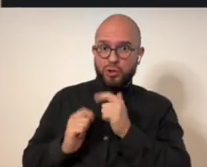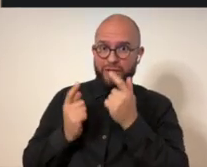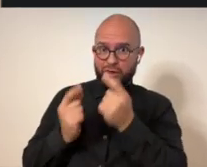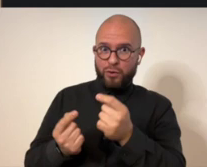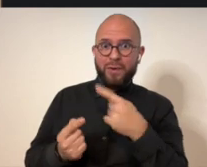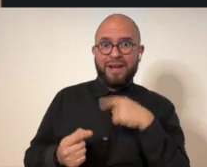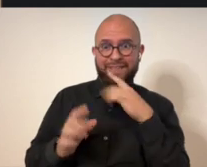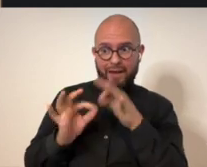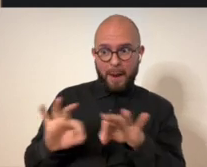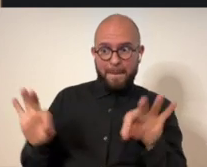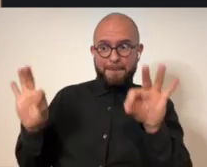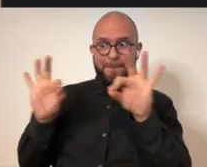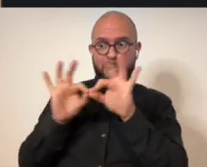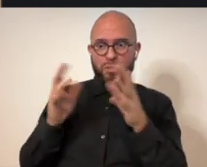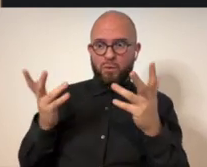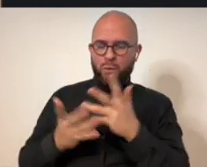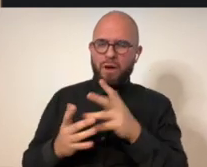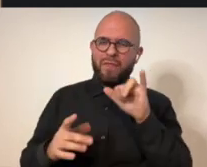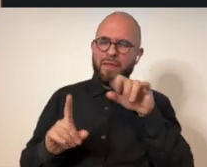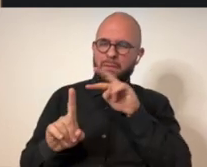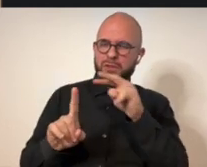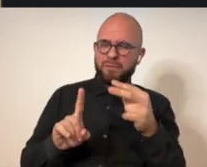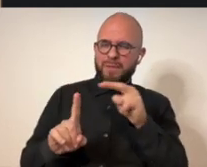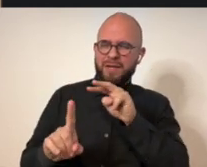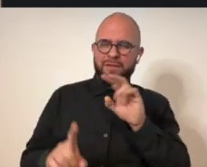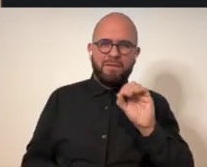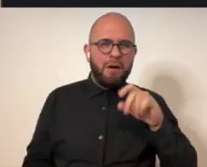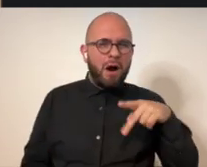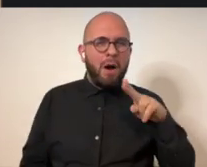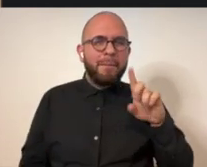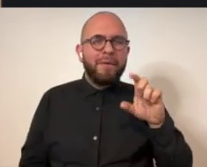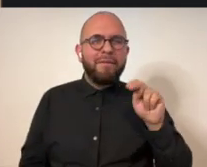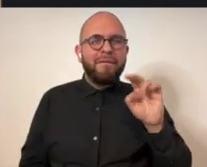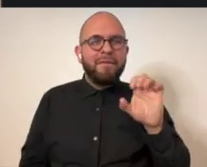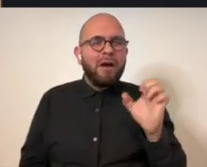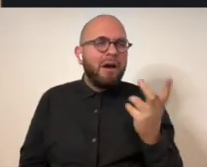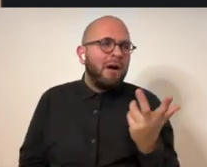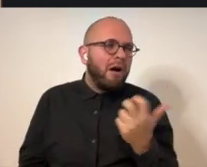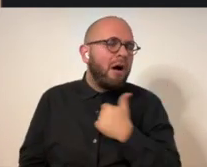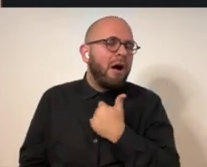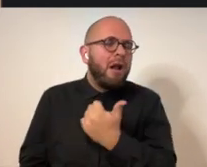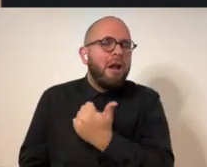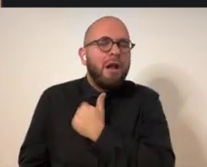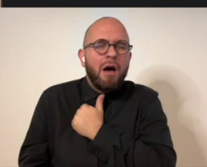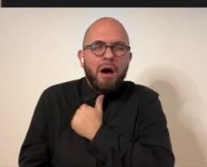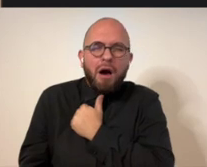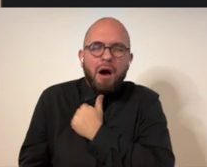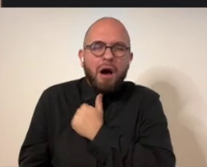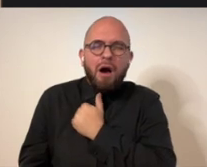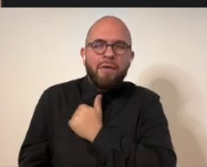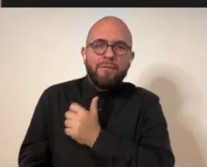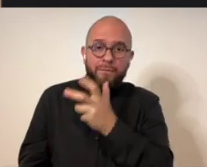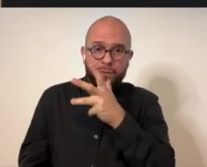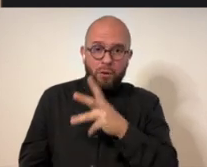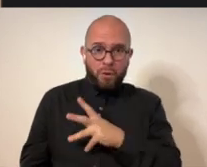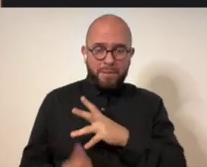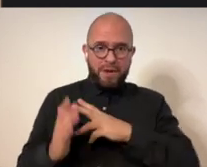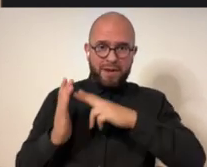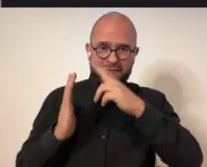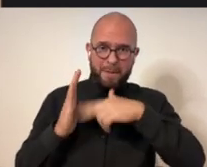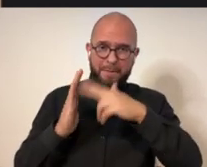what is so important about this show that you're doing and the perspective of opulence. I loved